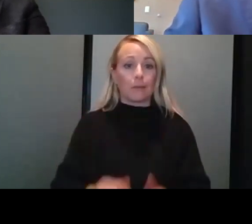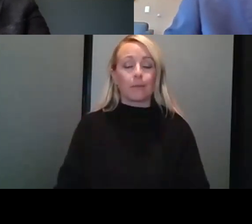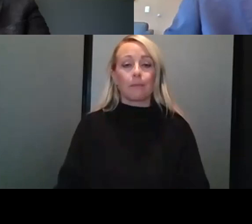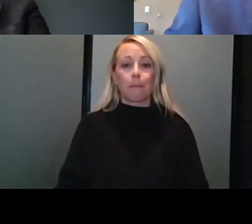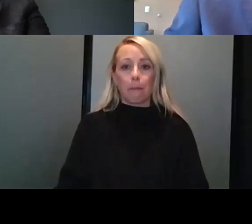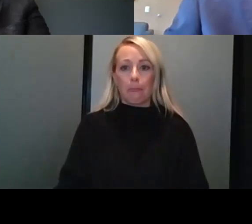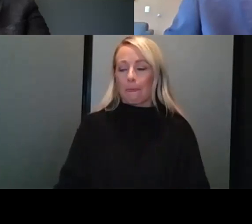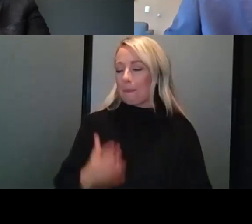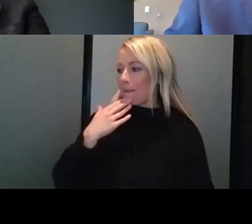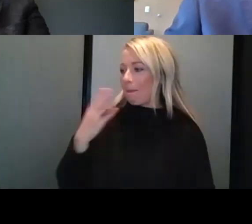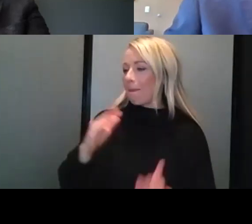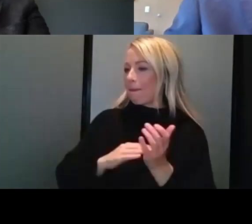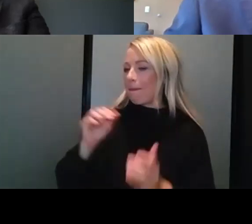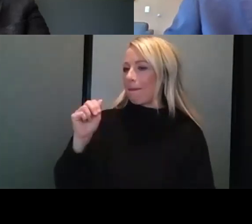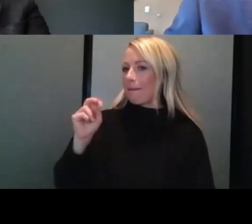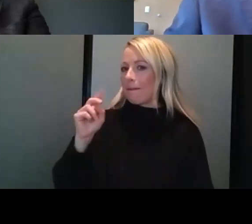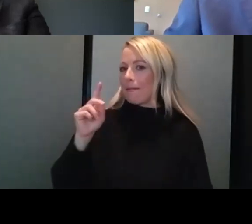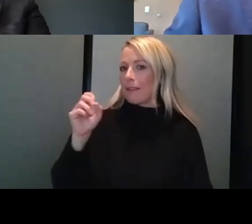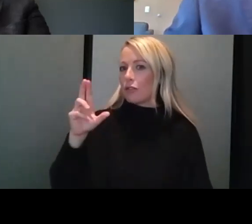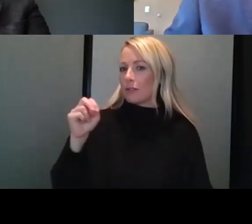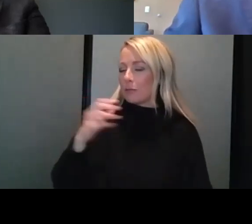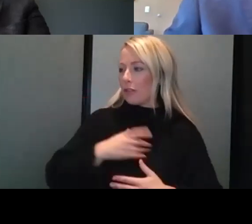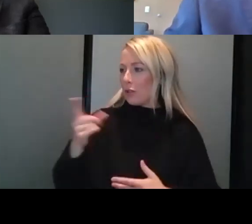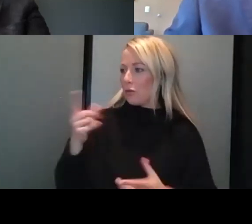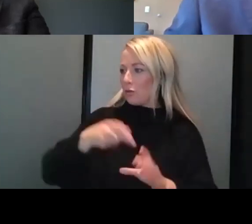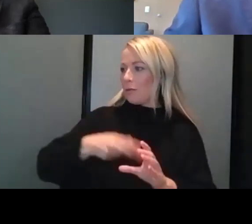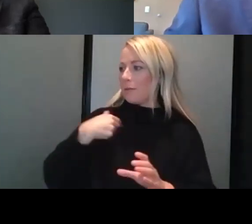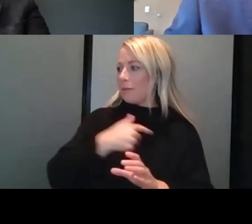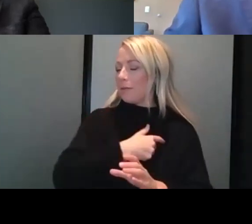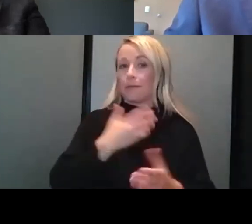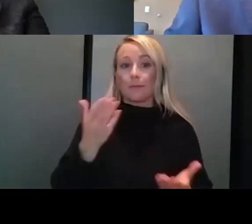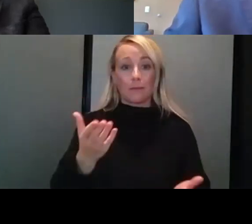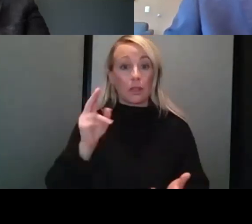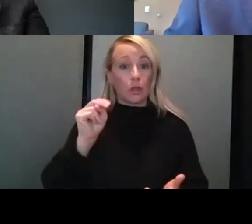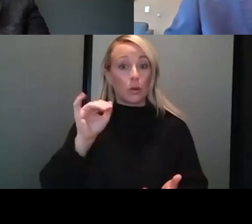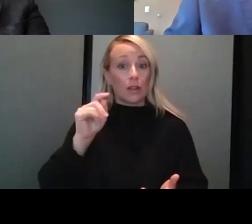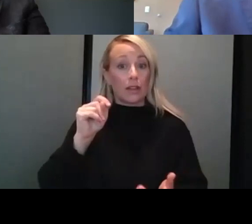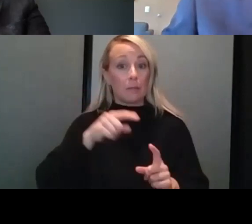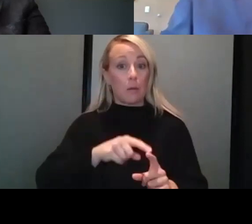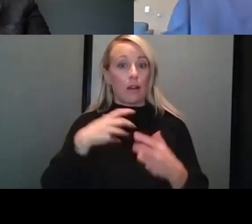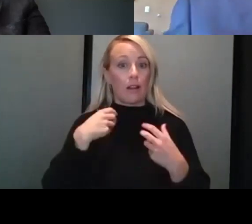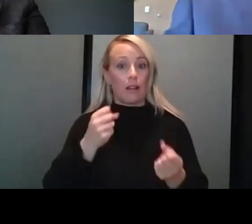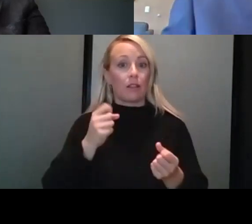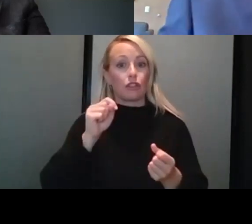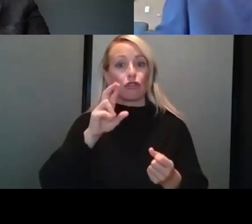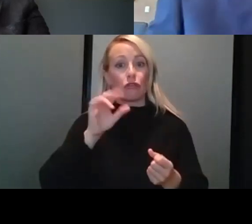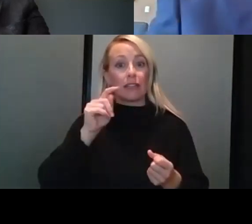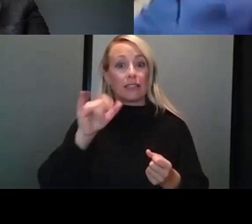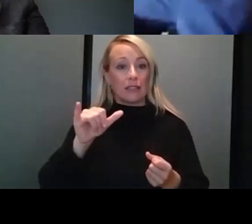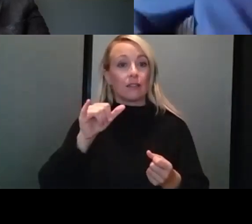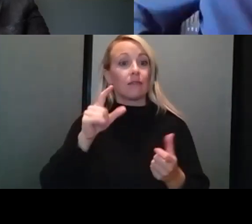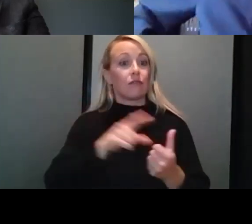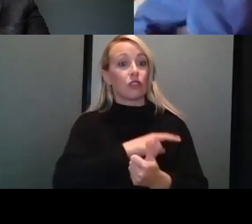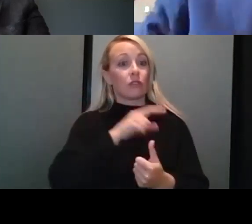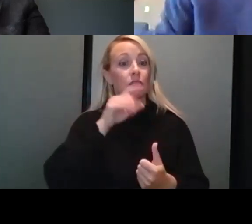Thank you so much, Dr. Anderson. Appreciate you being here. Next, we'll hear from UnityPoint Health Trinity. First, we'll be hearing from Bob Erickson,